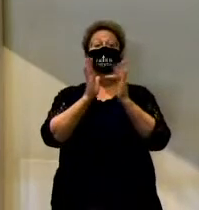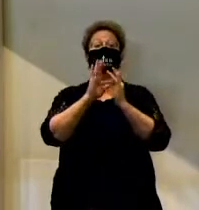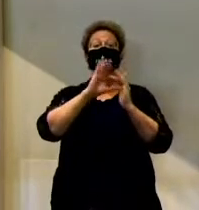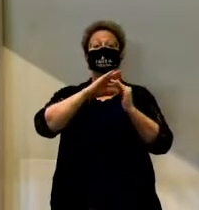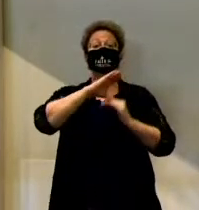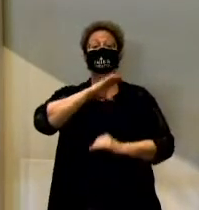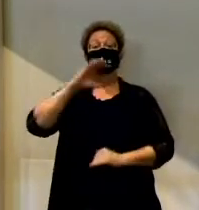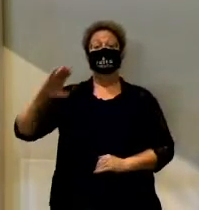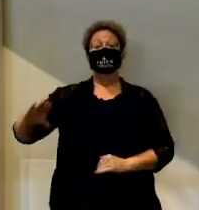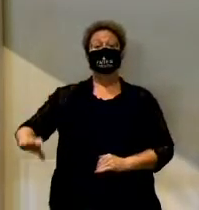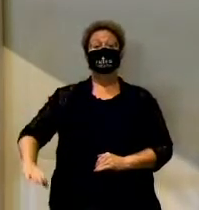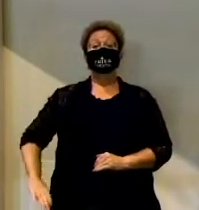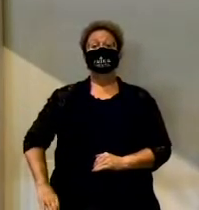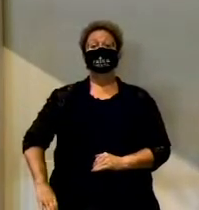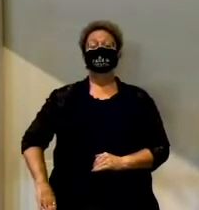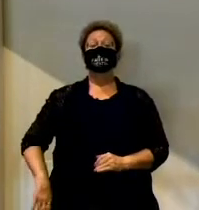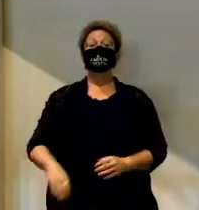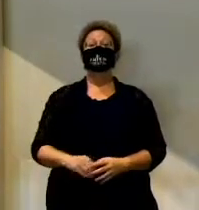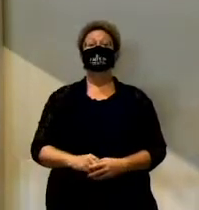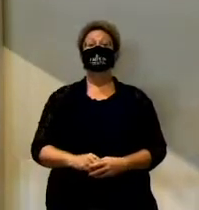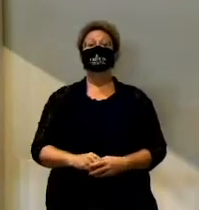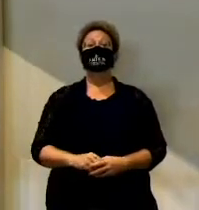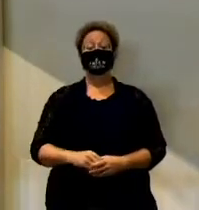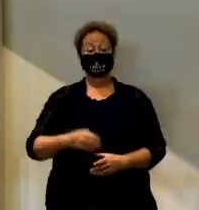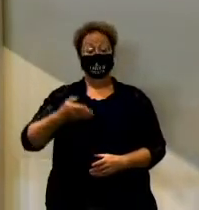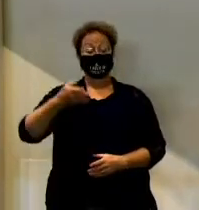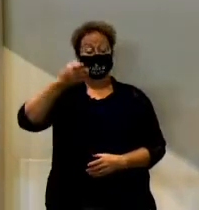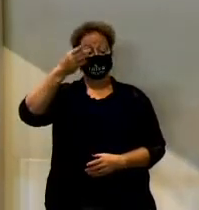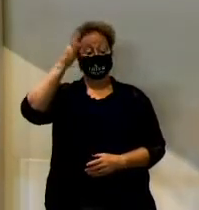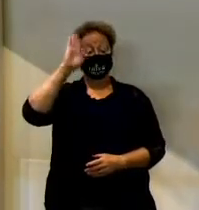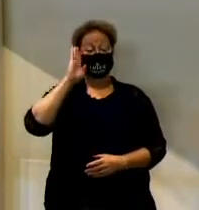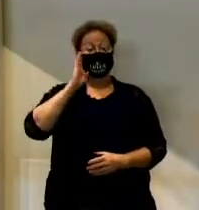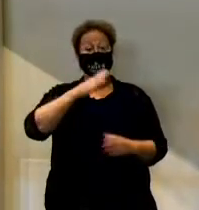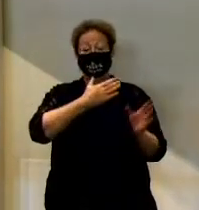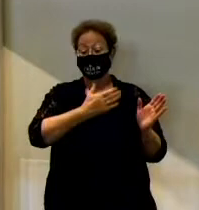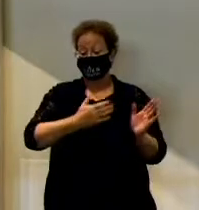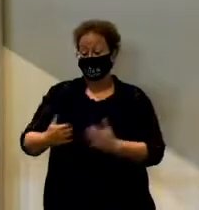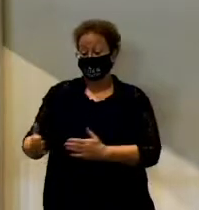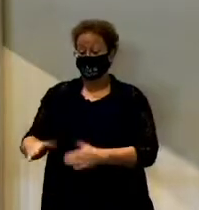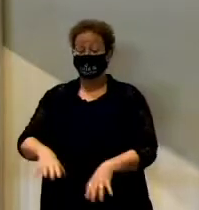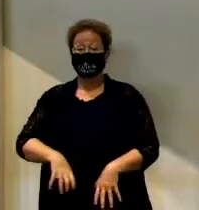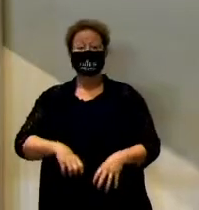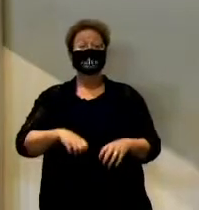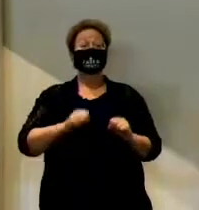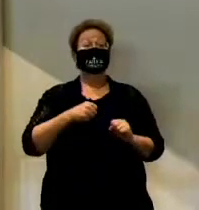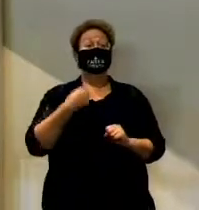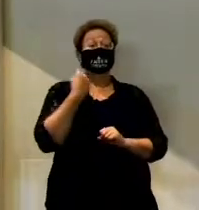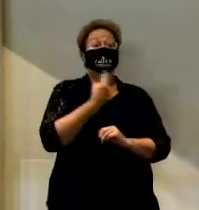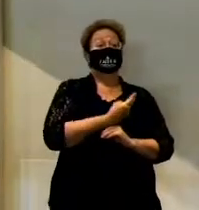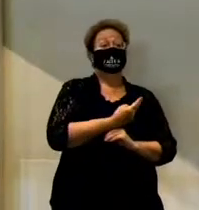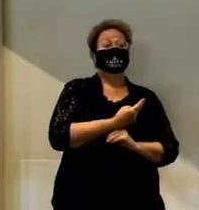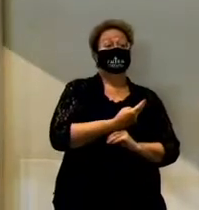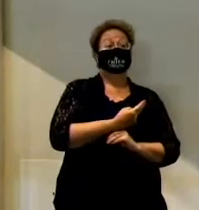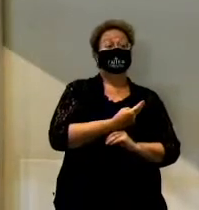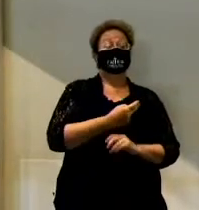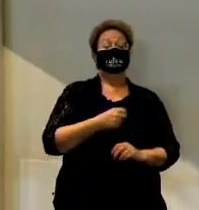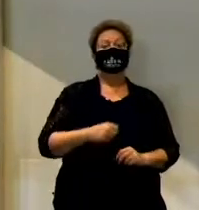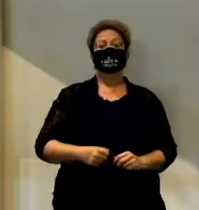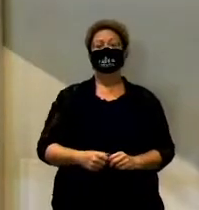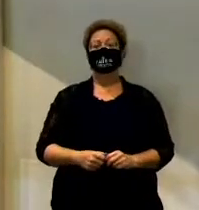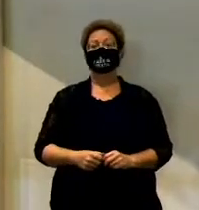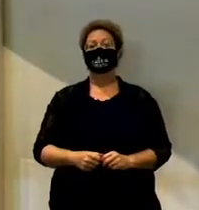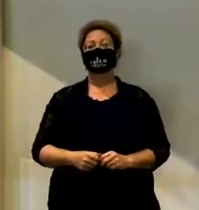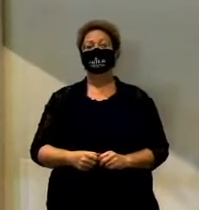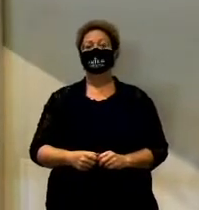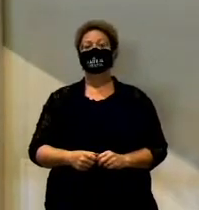with his will and his pleasure. So when God the Father predestined us for adoption, it didn't mean God knew he